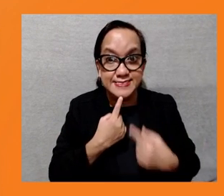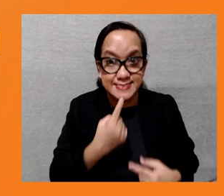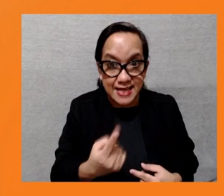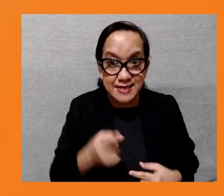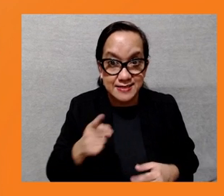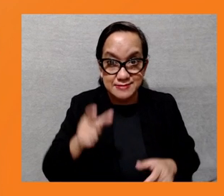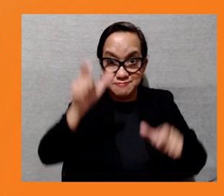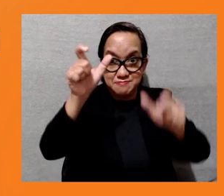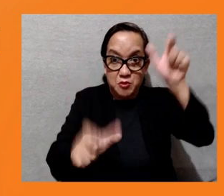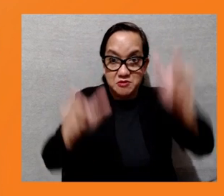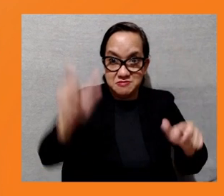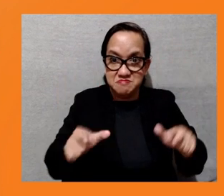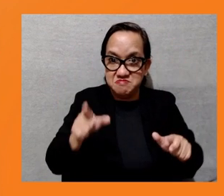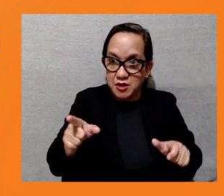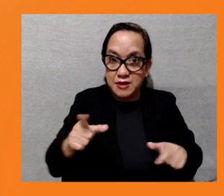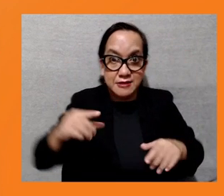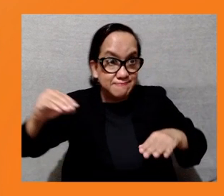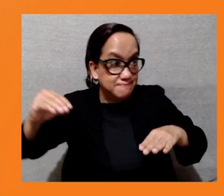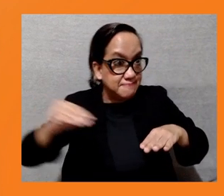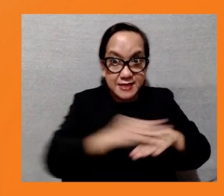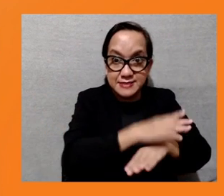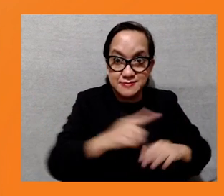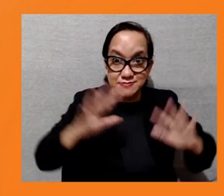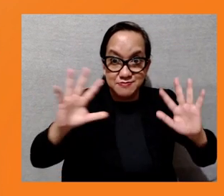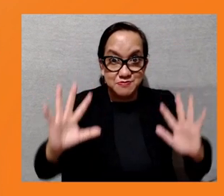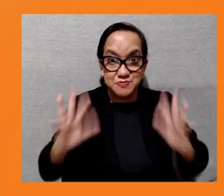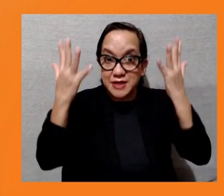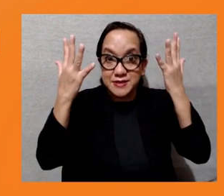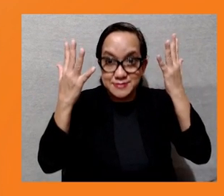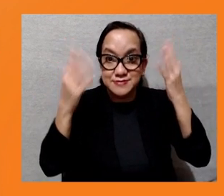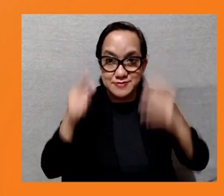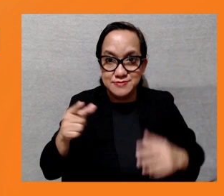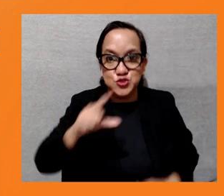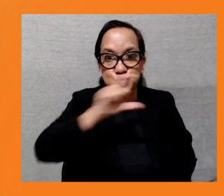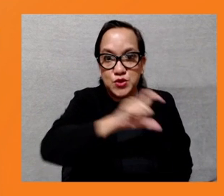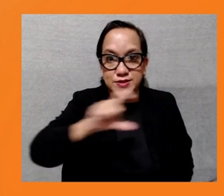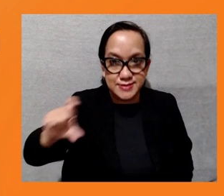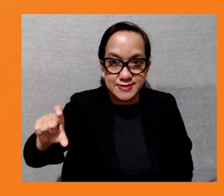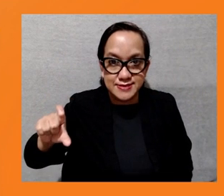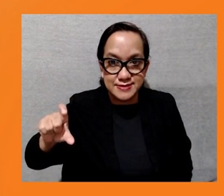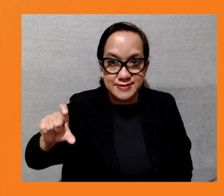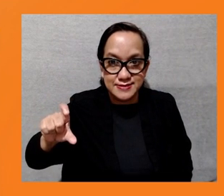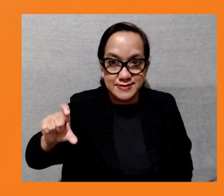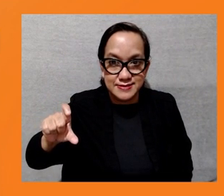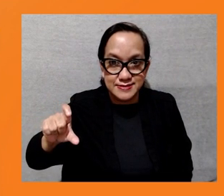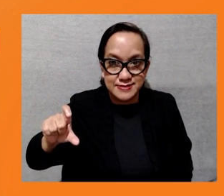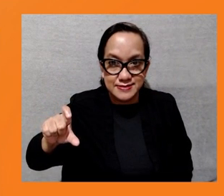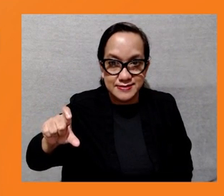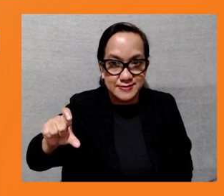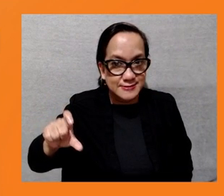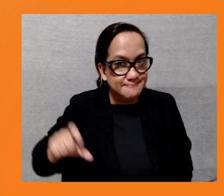And various affected and non-affected have a good understanding of the most frequently discussed and explained items of such meetings, which are